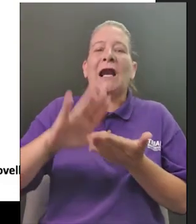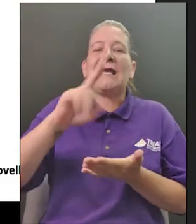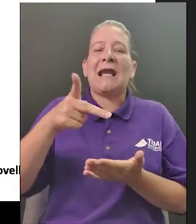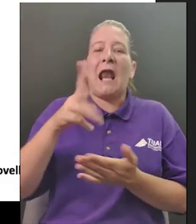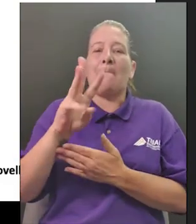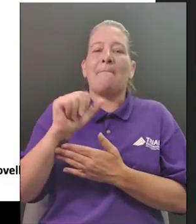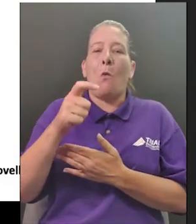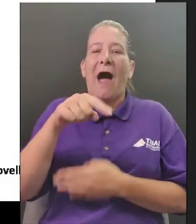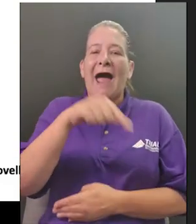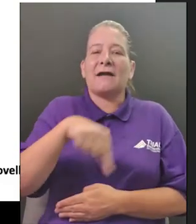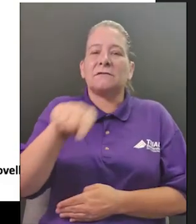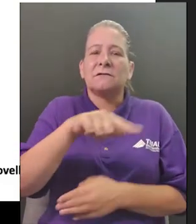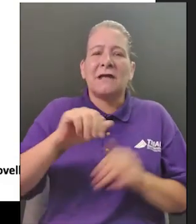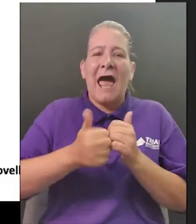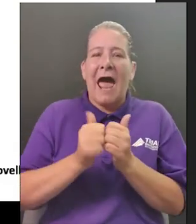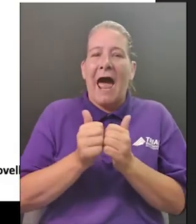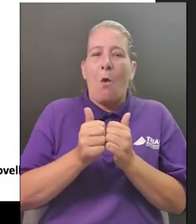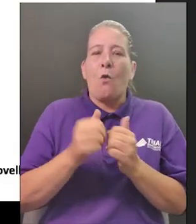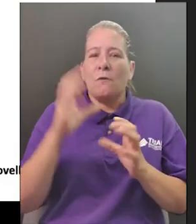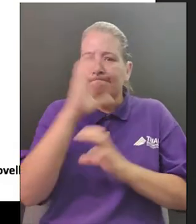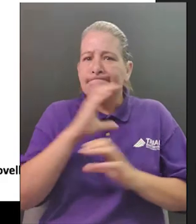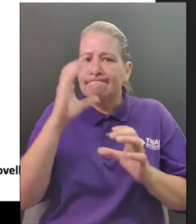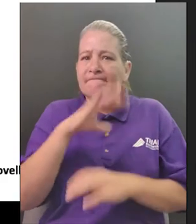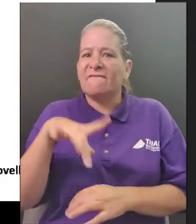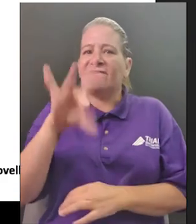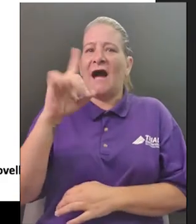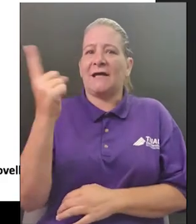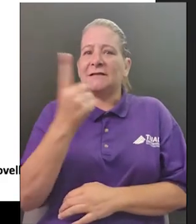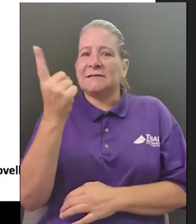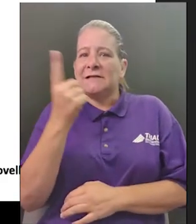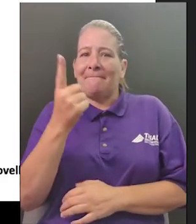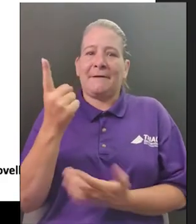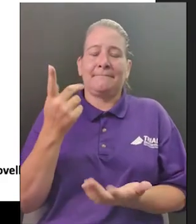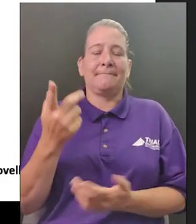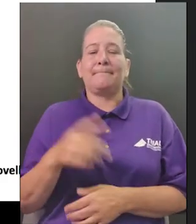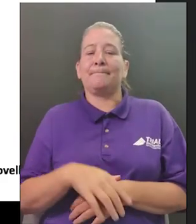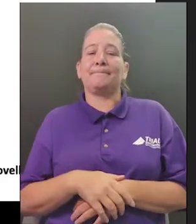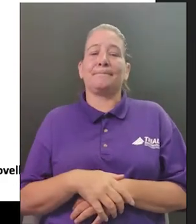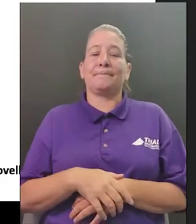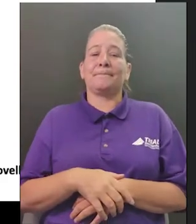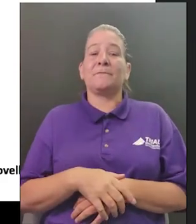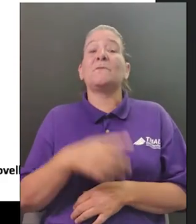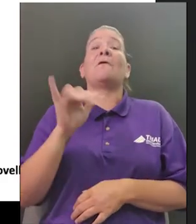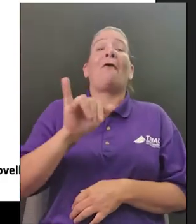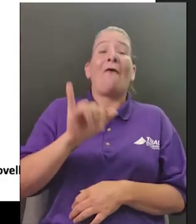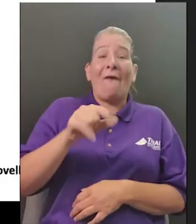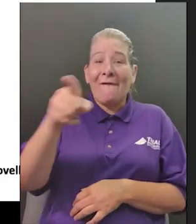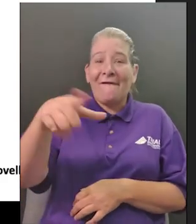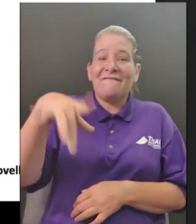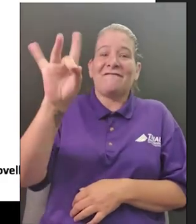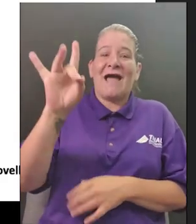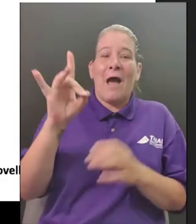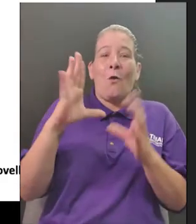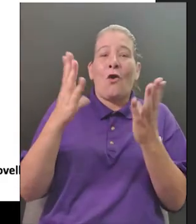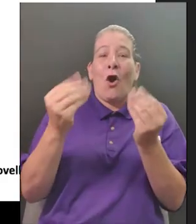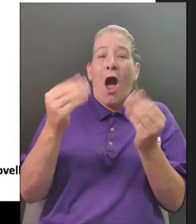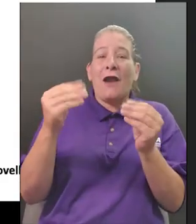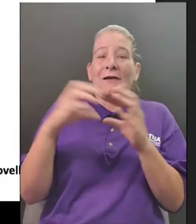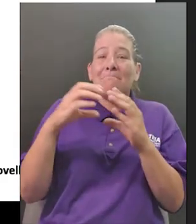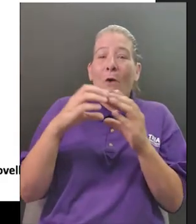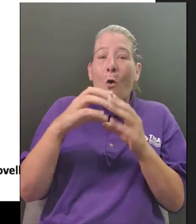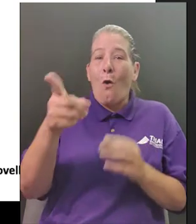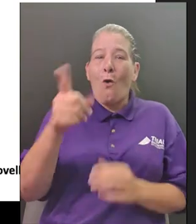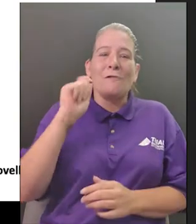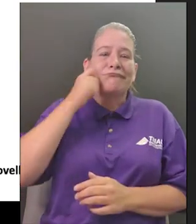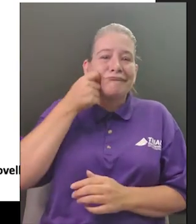object around your house that is used to clean up wax can you find something and then